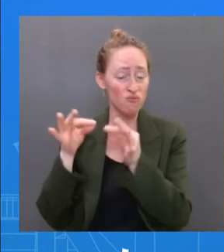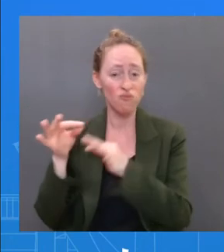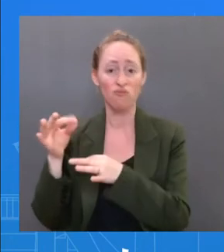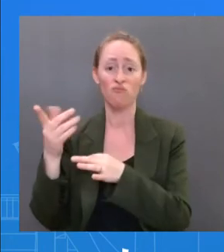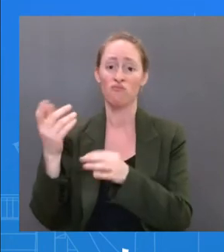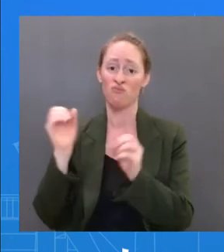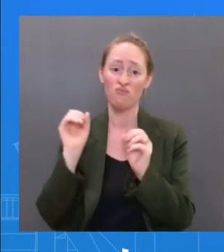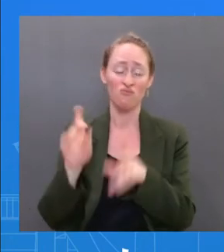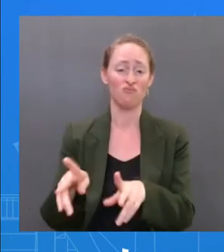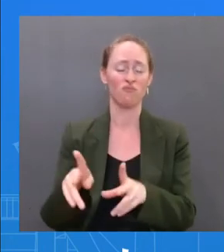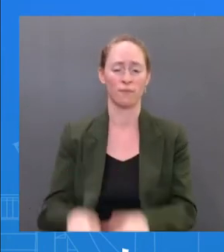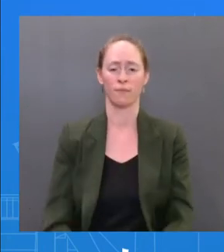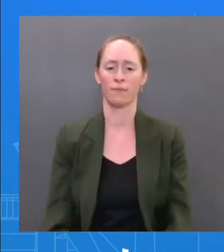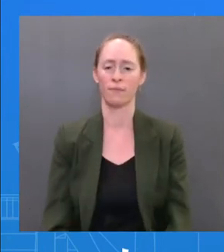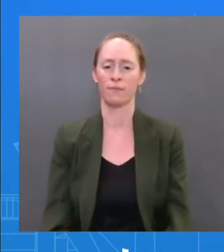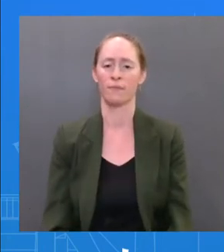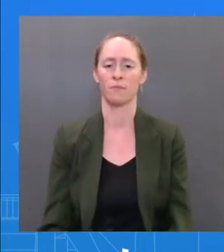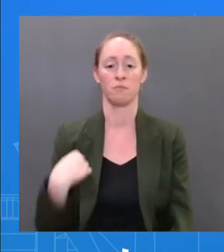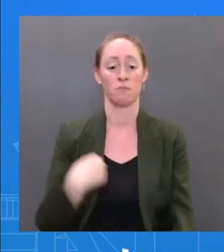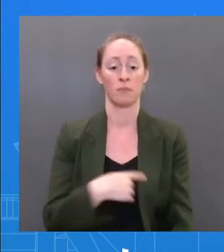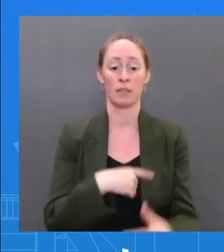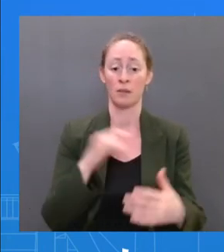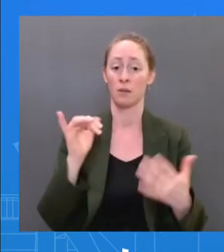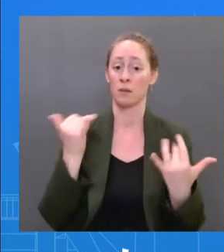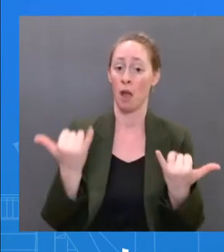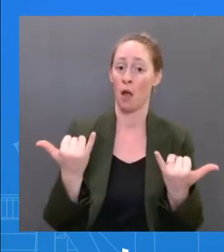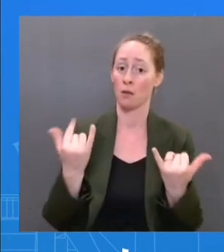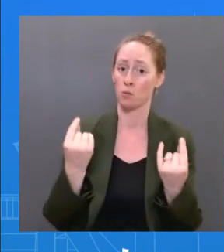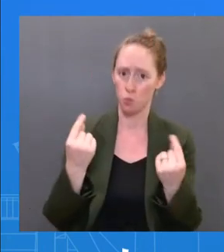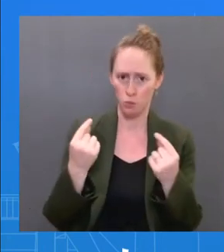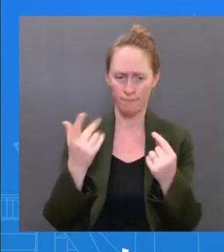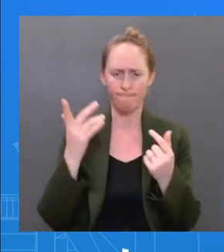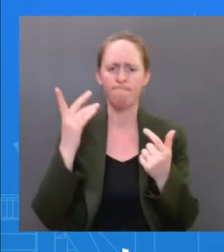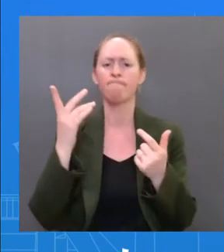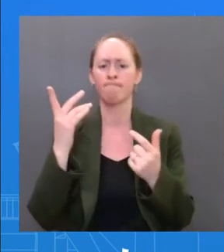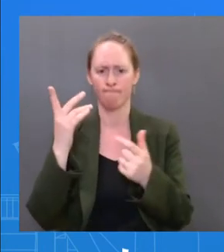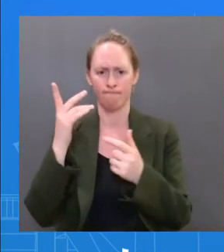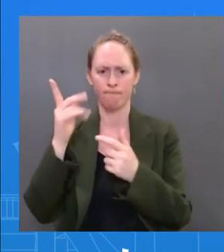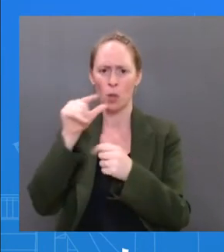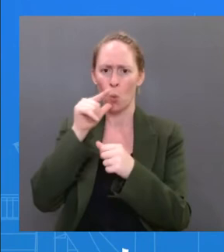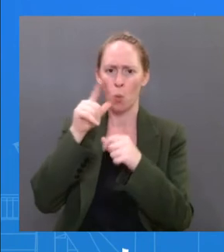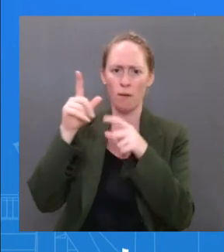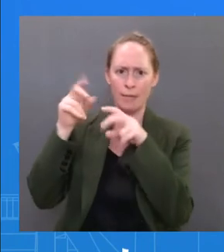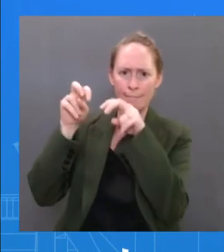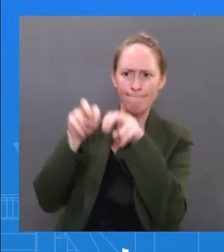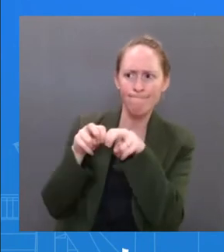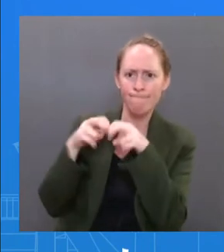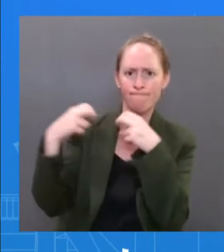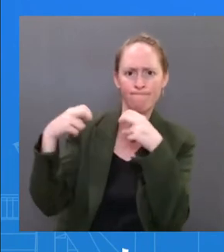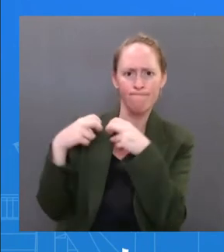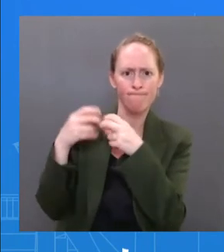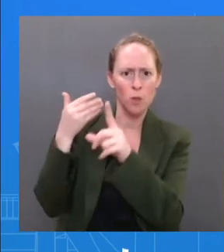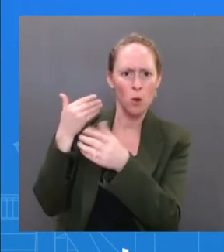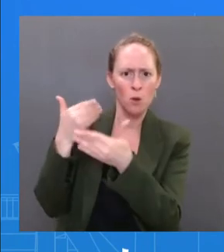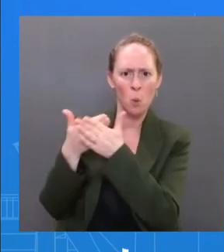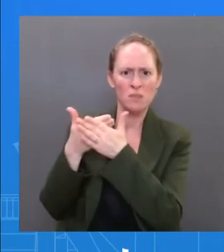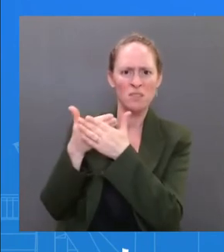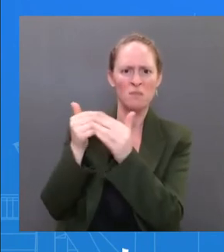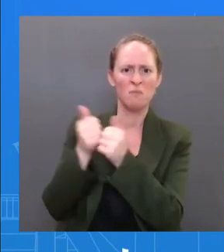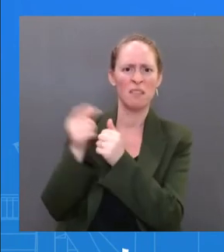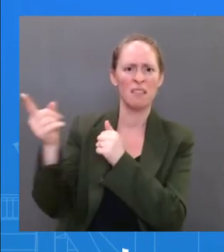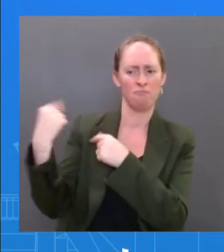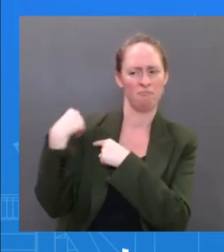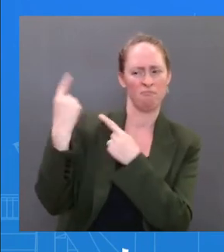as who he was around these past 48 hours, as Dr. Jha just laid out. But it is,